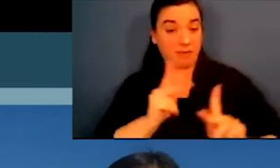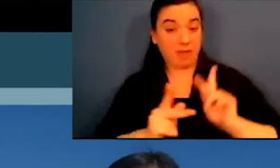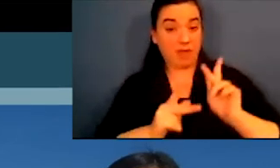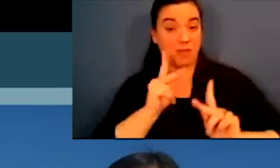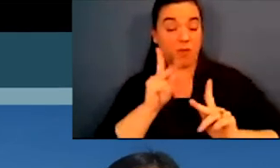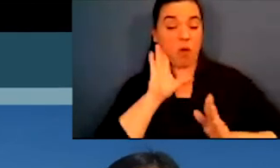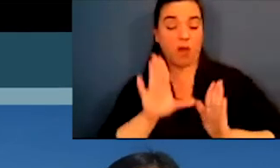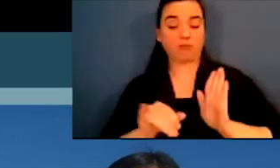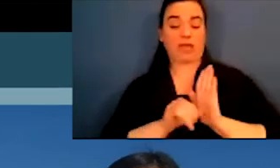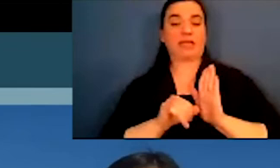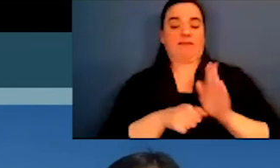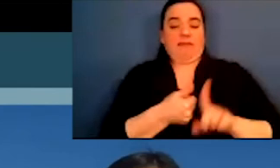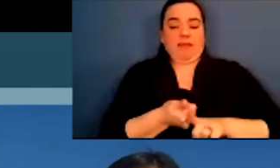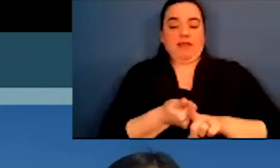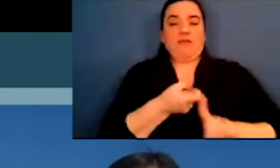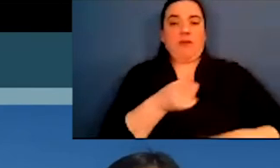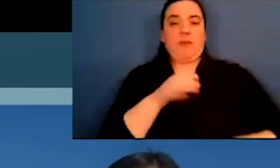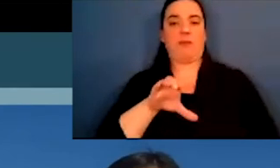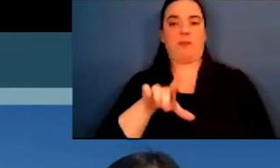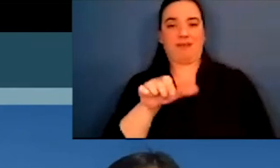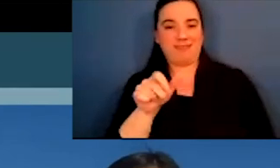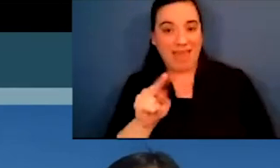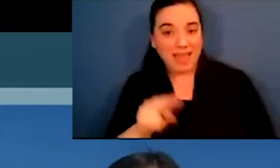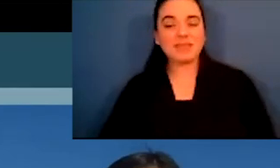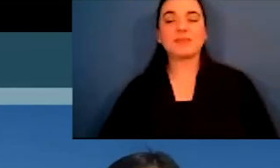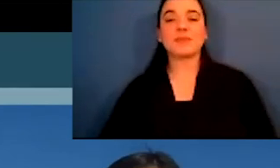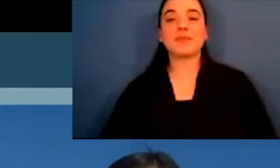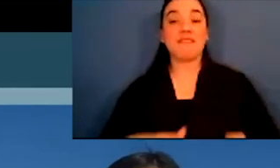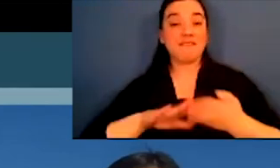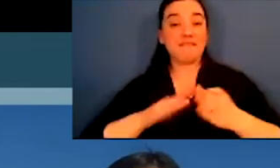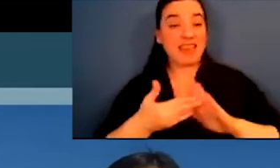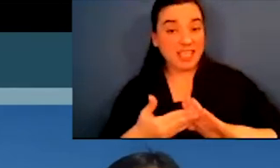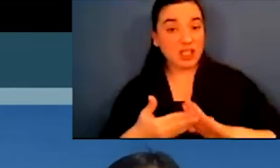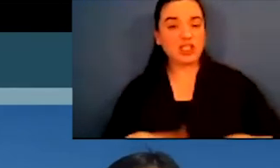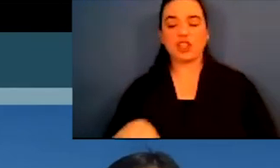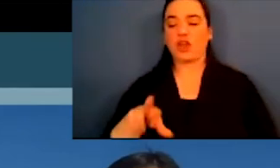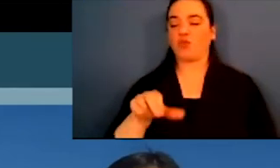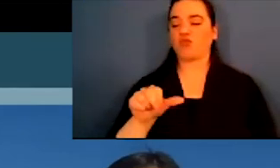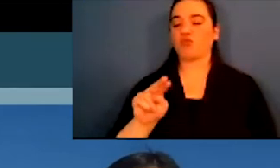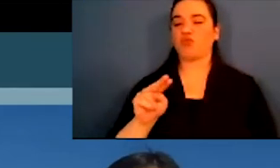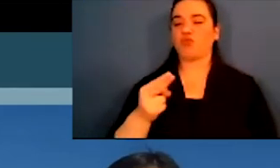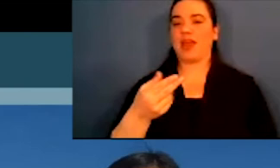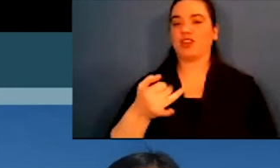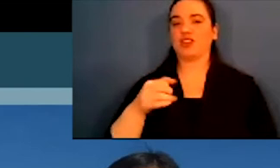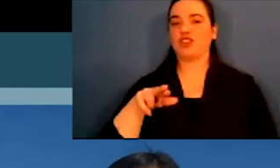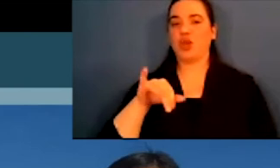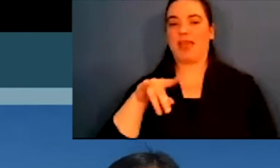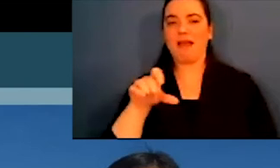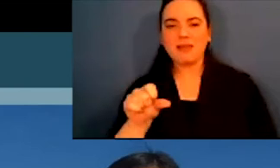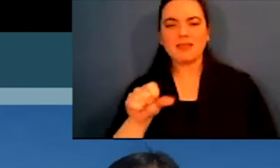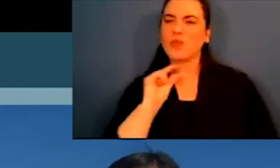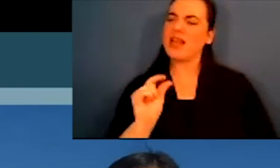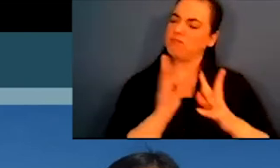Some indigenous people will also identify themselves by their clans, by tribal